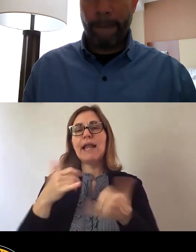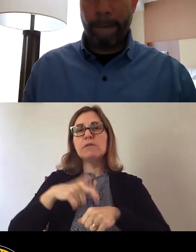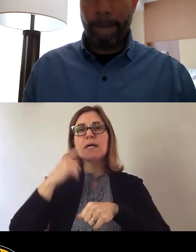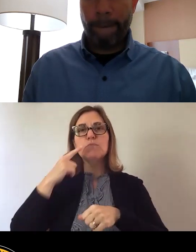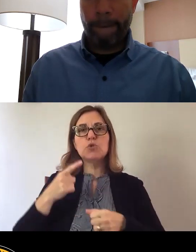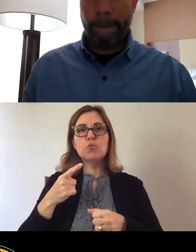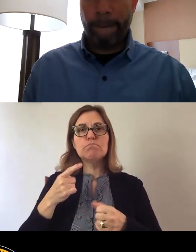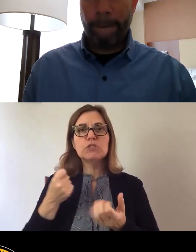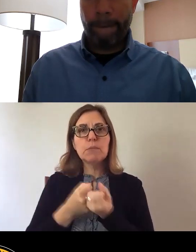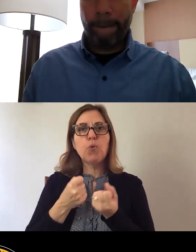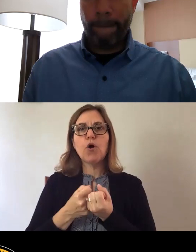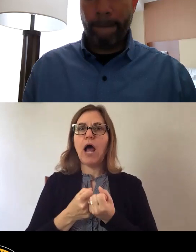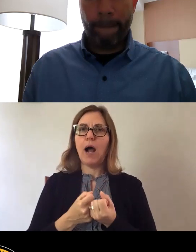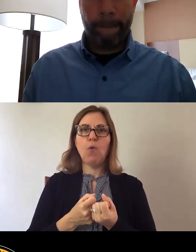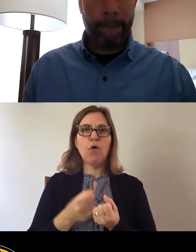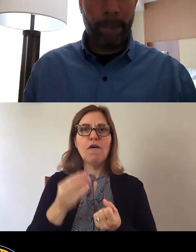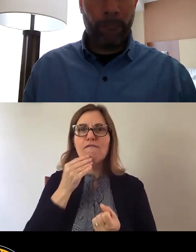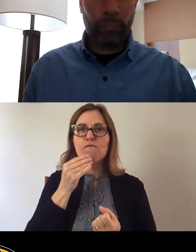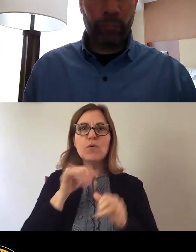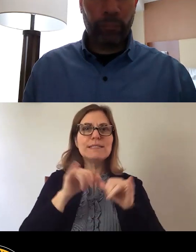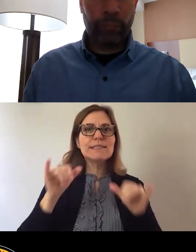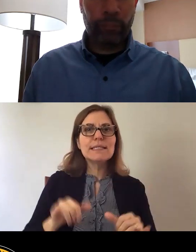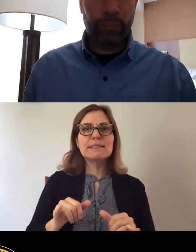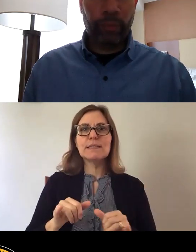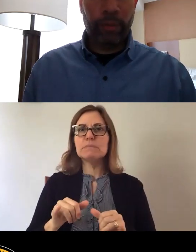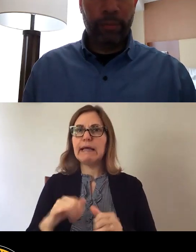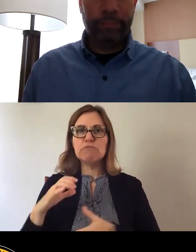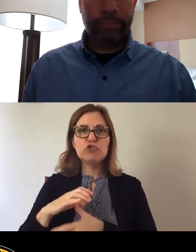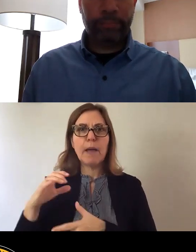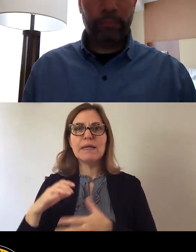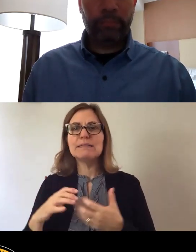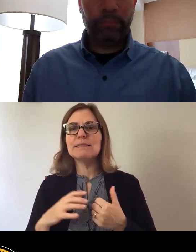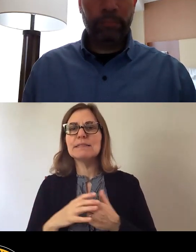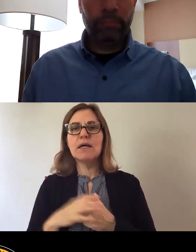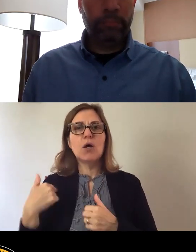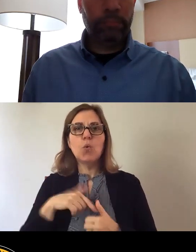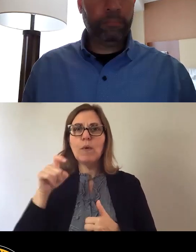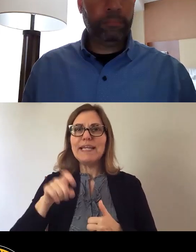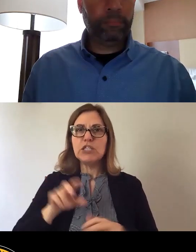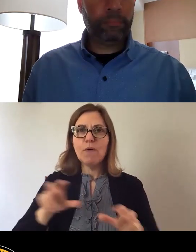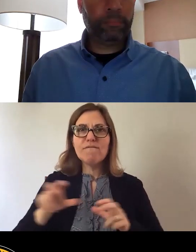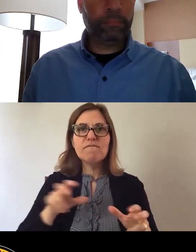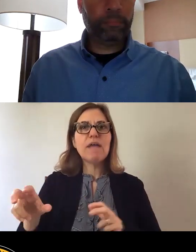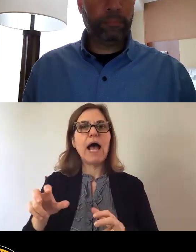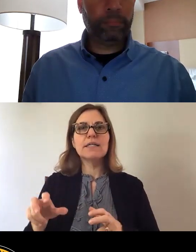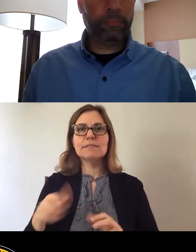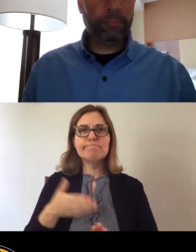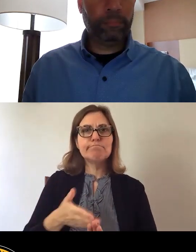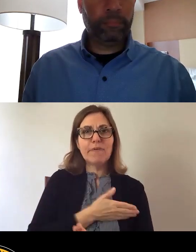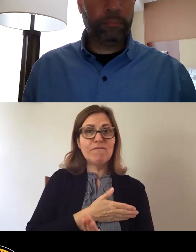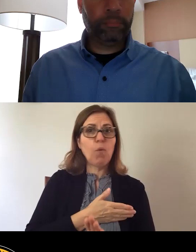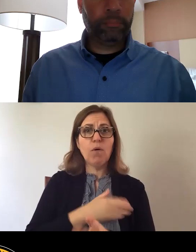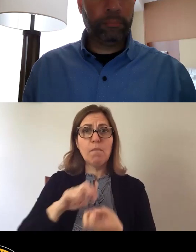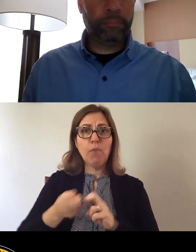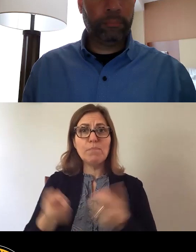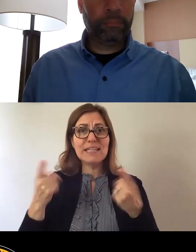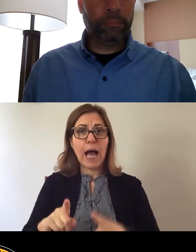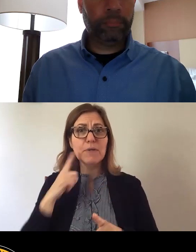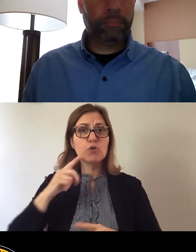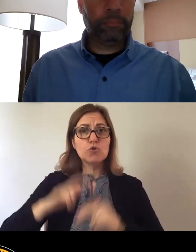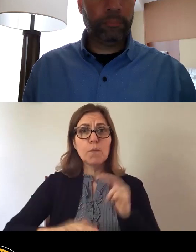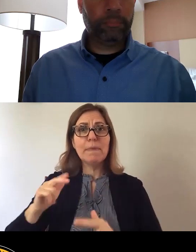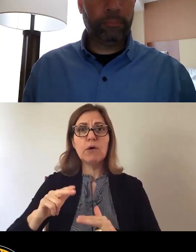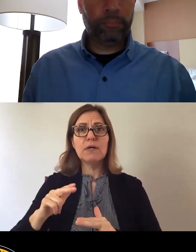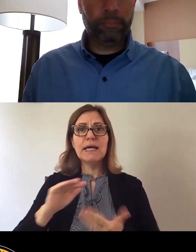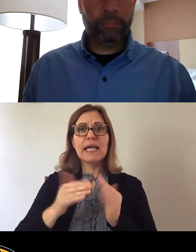robust food systems innovators and champions as well. We must invest proactively in our food systems infrastructure to build community resilience,